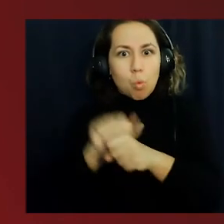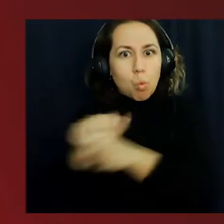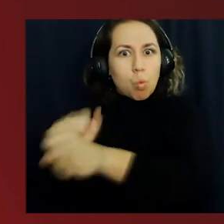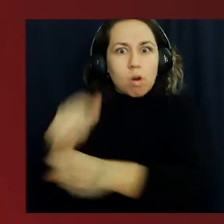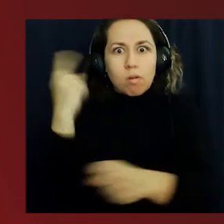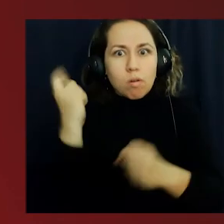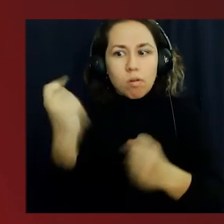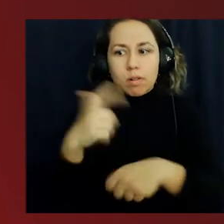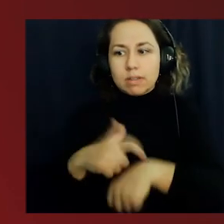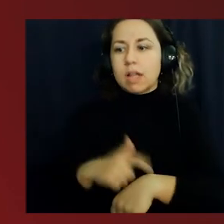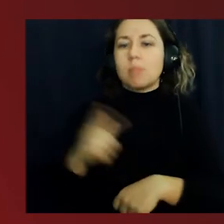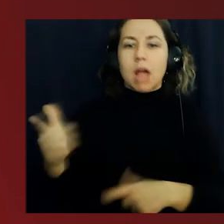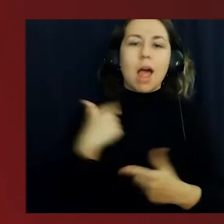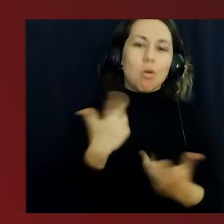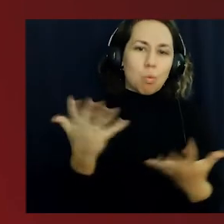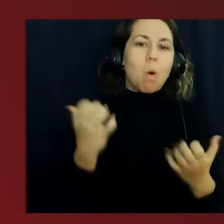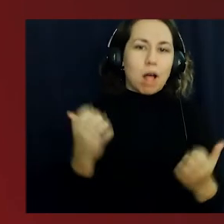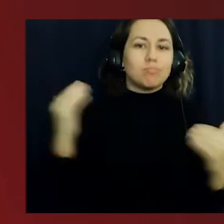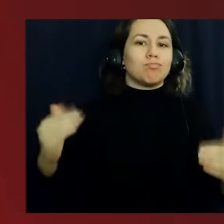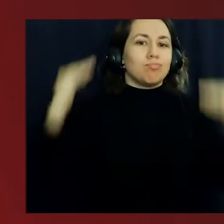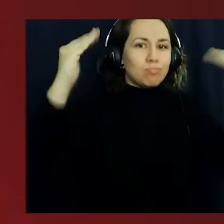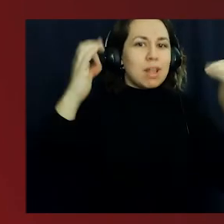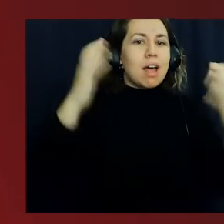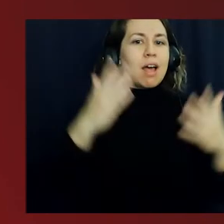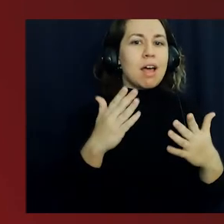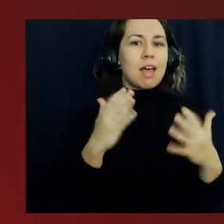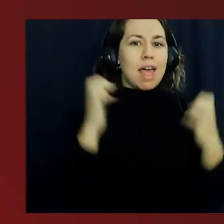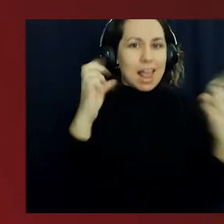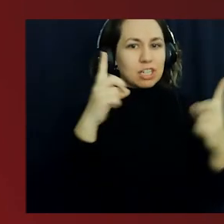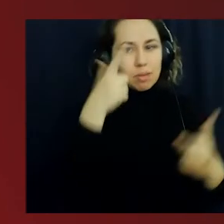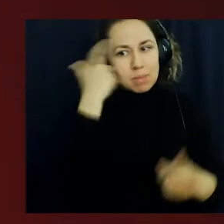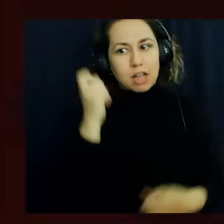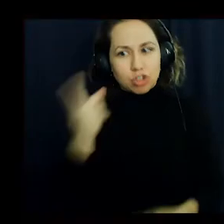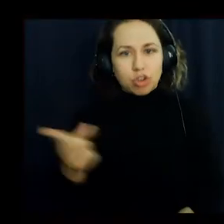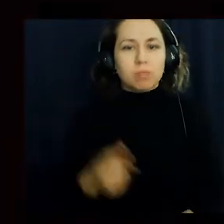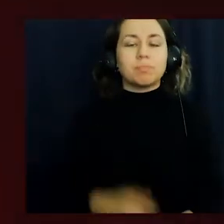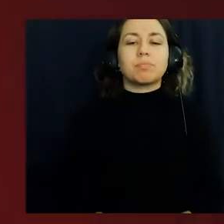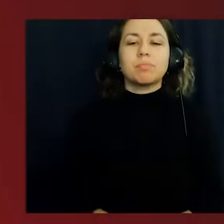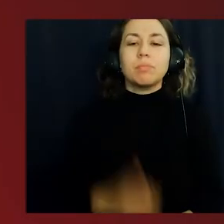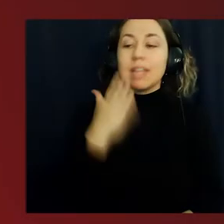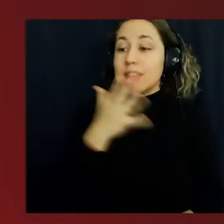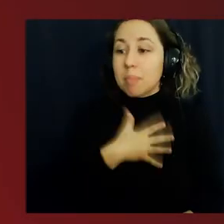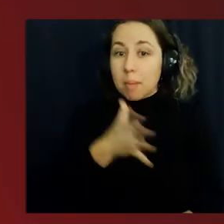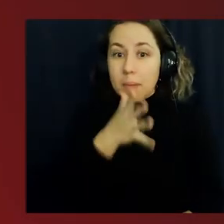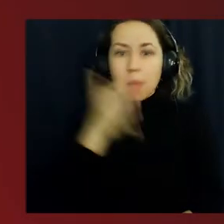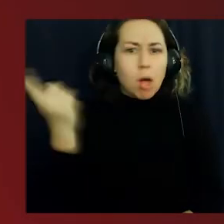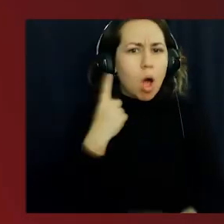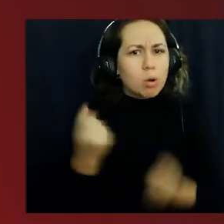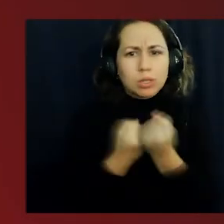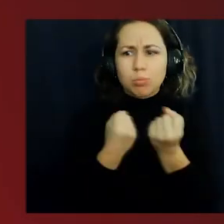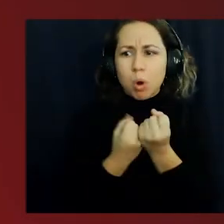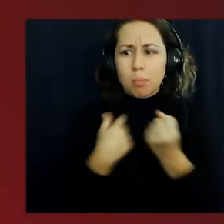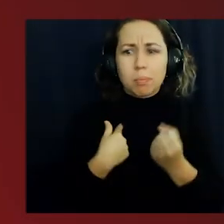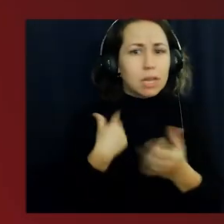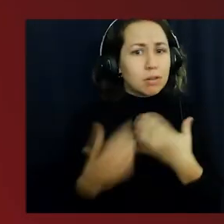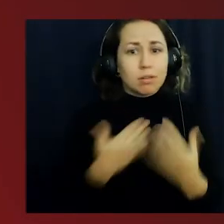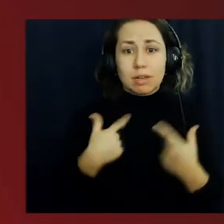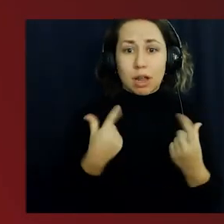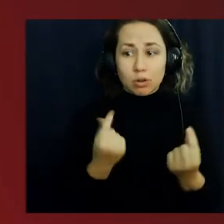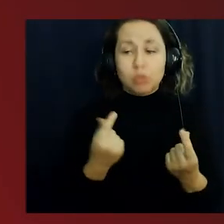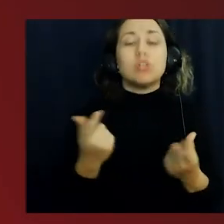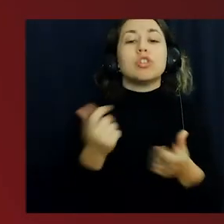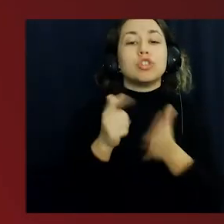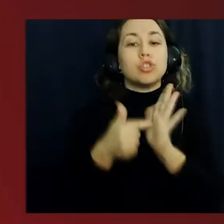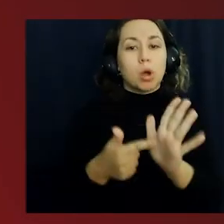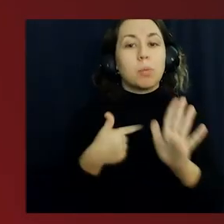Because of her, I am motivated to continue on to higher education. I want to thank my mom for endlessly supporting me in